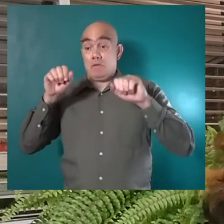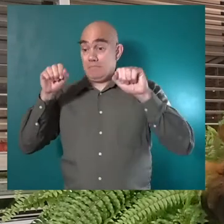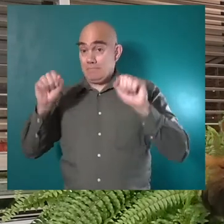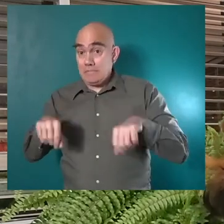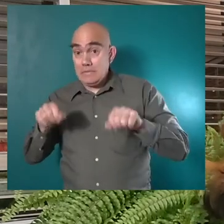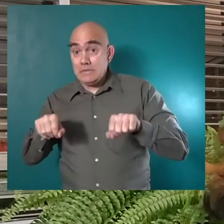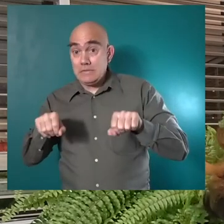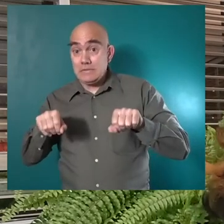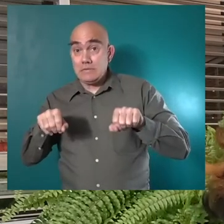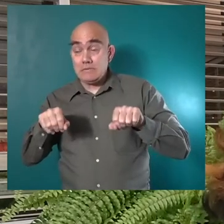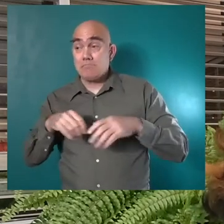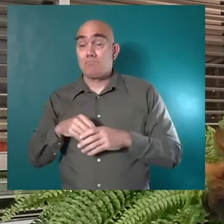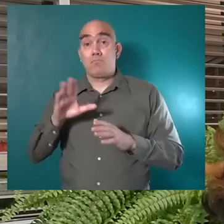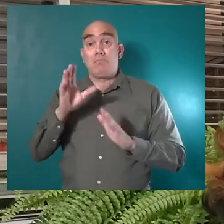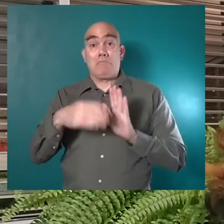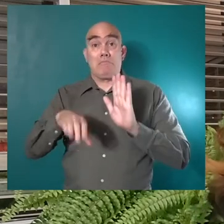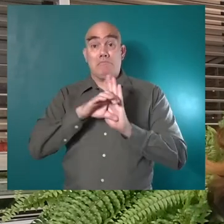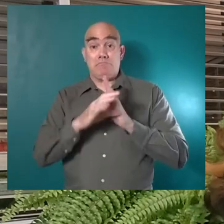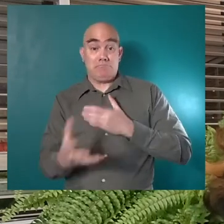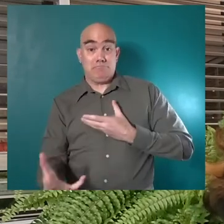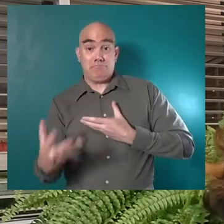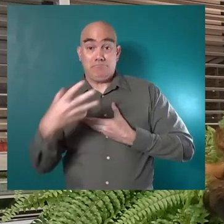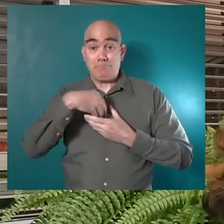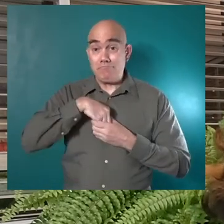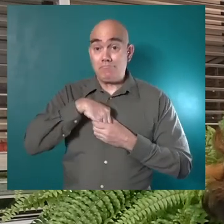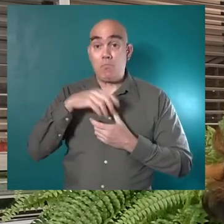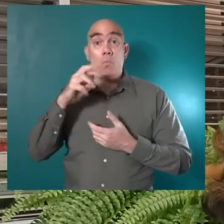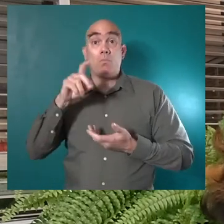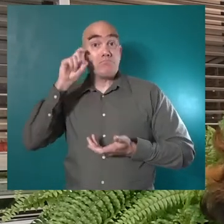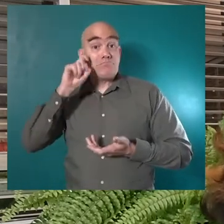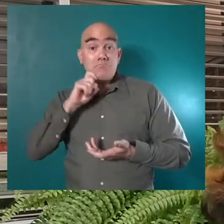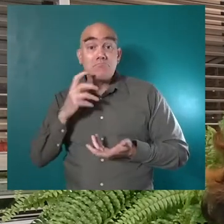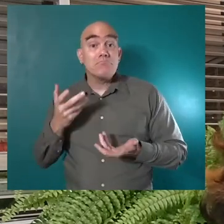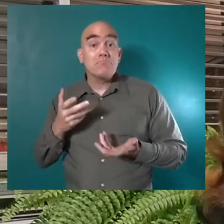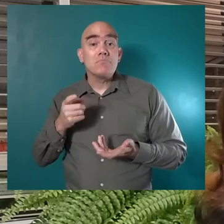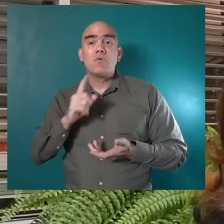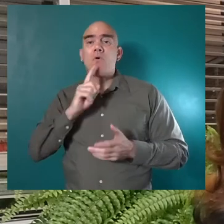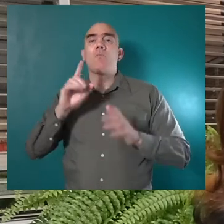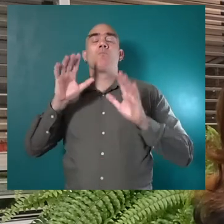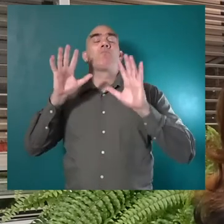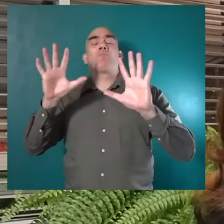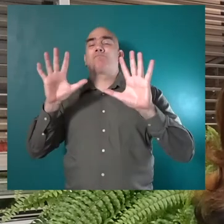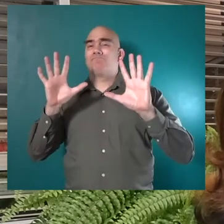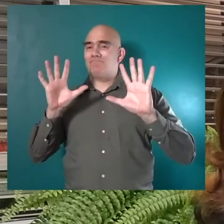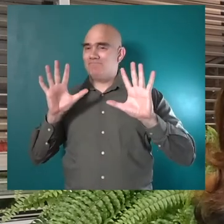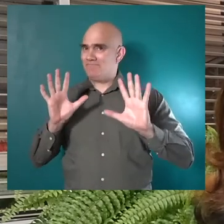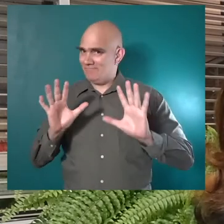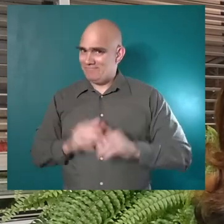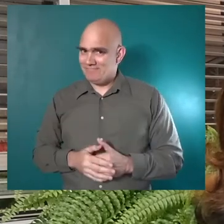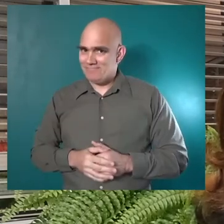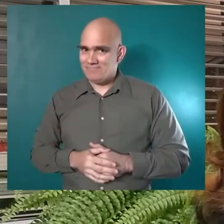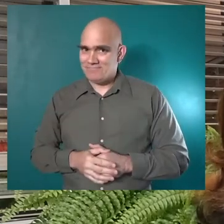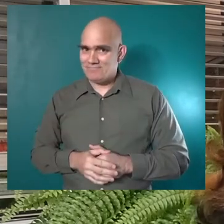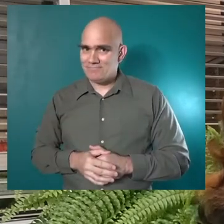be matter your abilities, characteristics, or gender, you are wonderful.